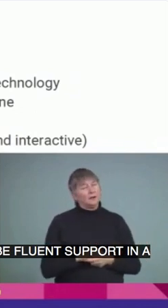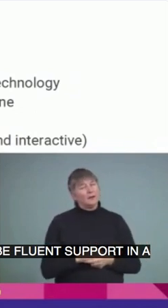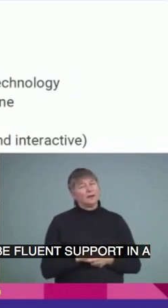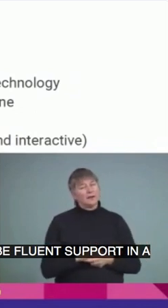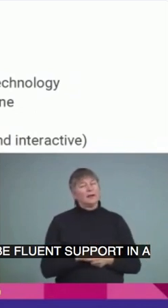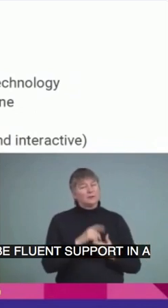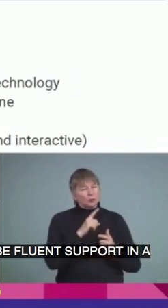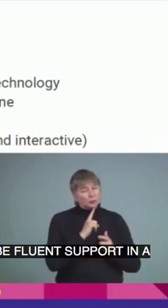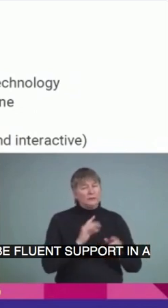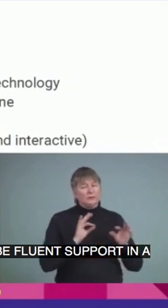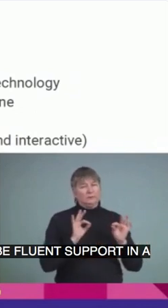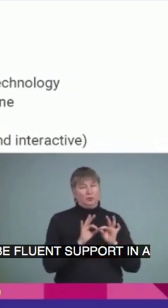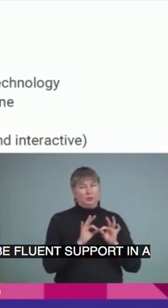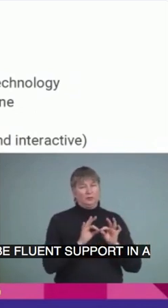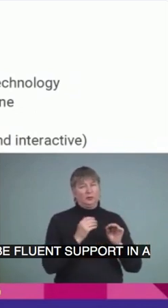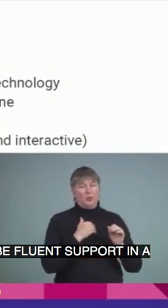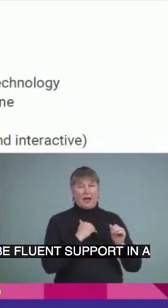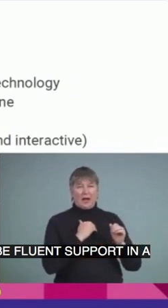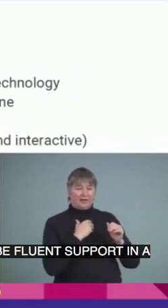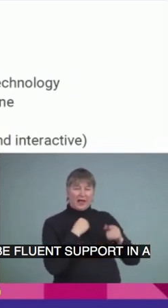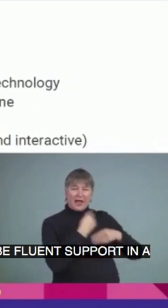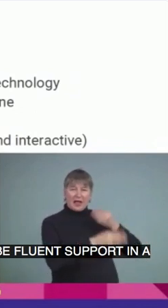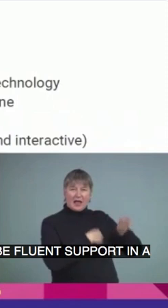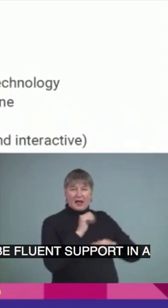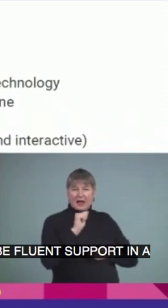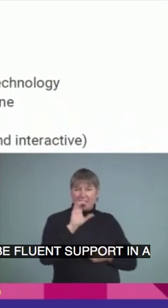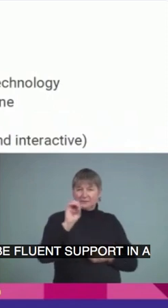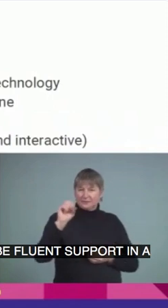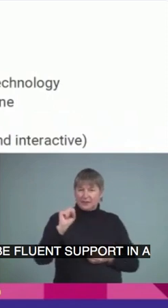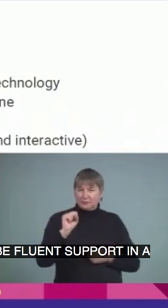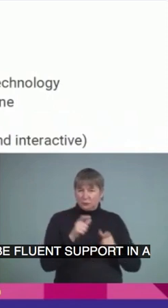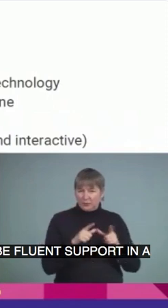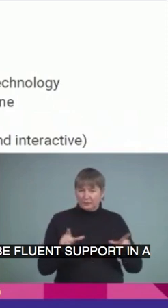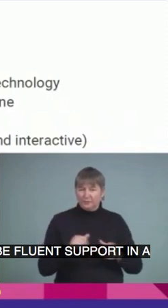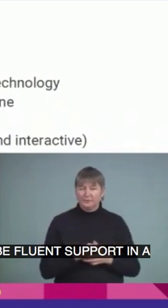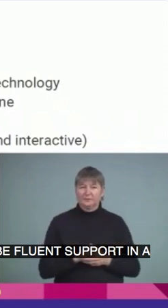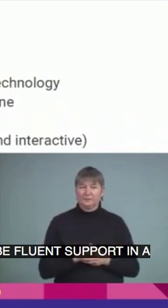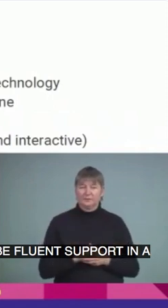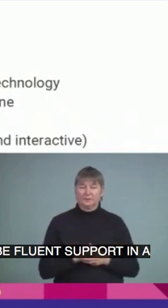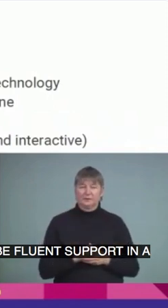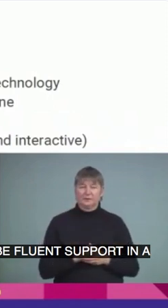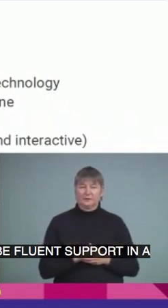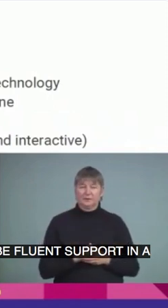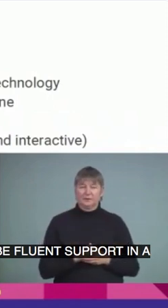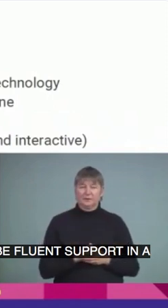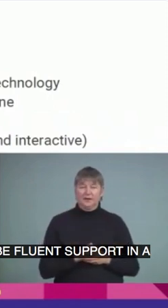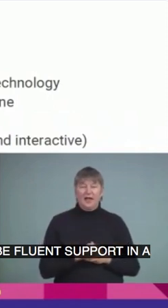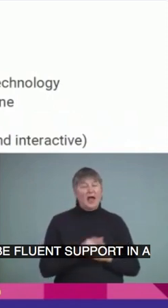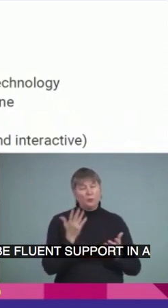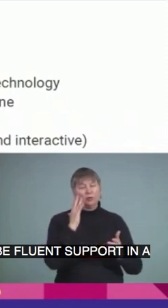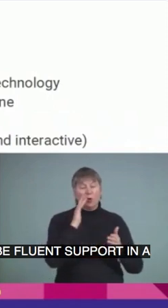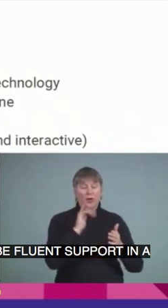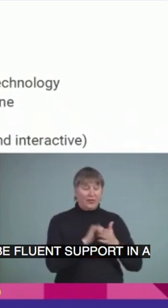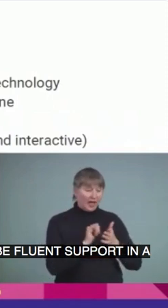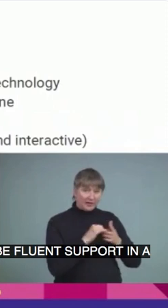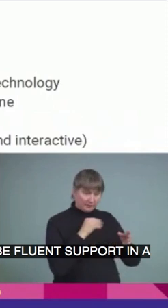And we can say that developed sign language does not hinder or impact the